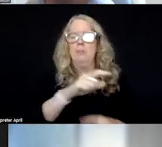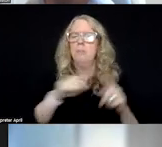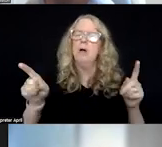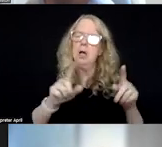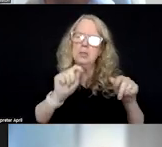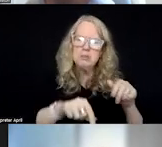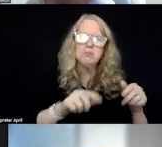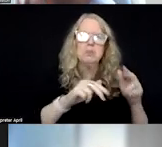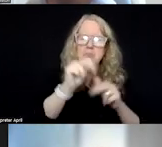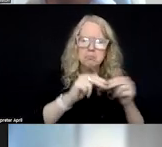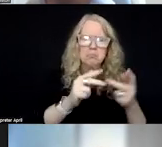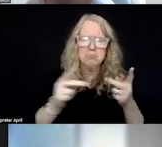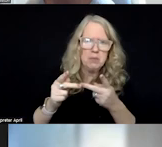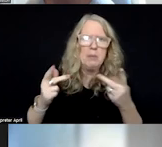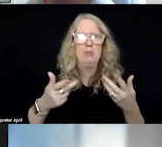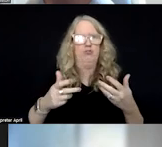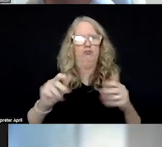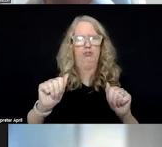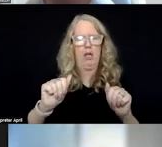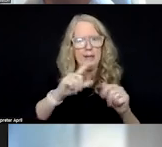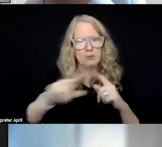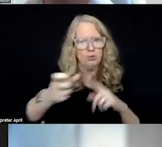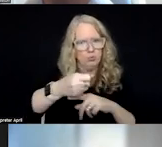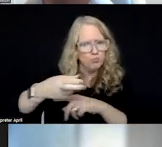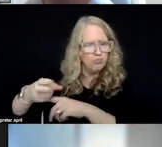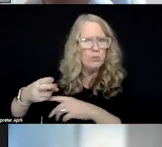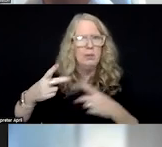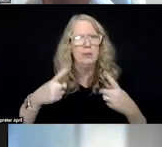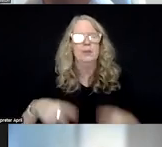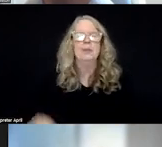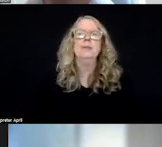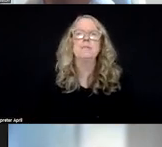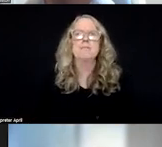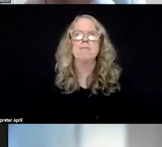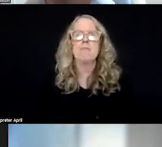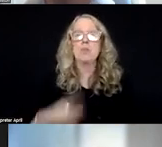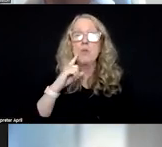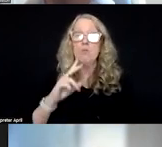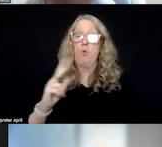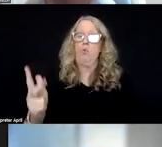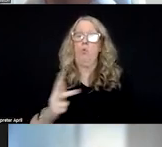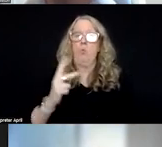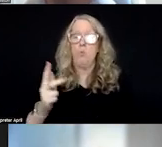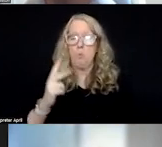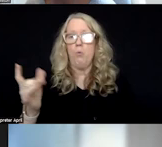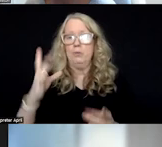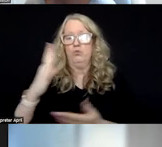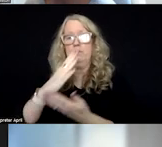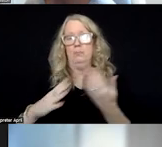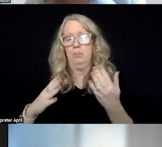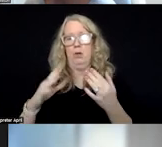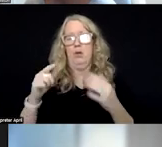are also, you know, trying to work to overcome. I know that on the mobile crisis side, we intentionally